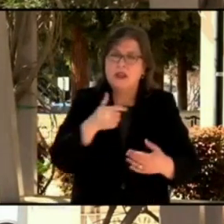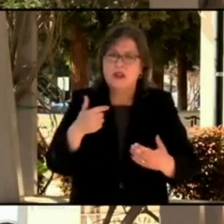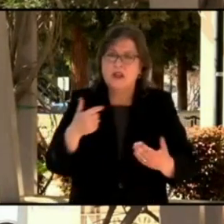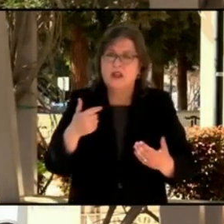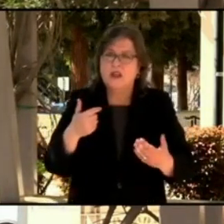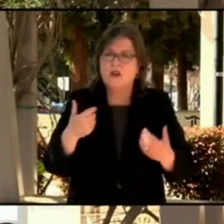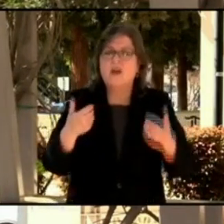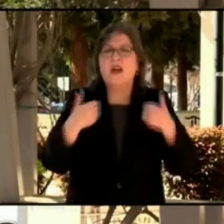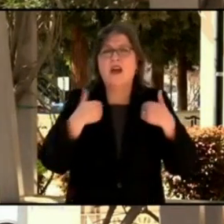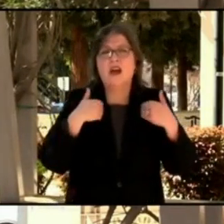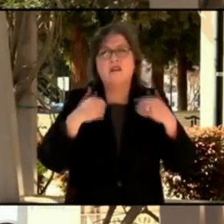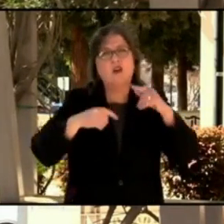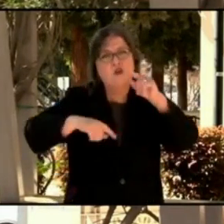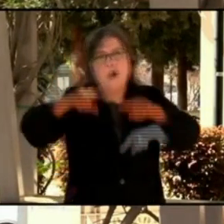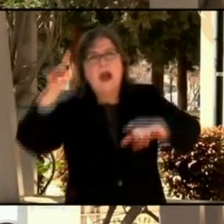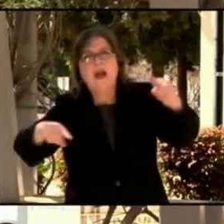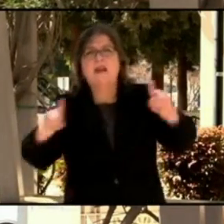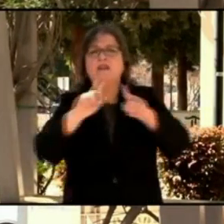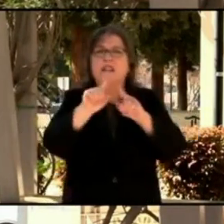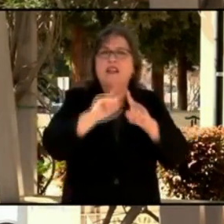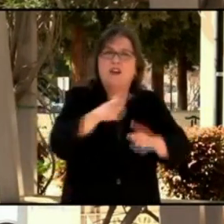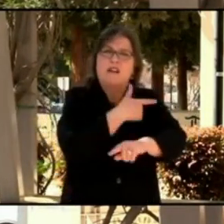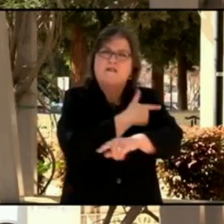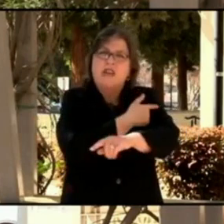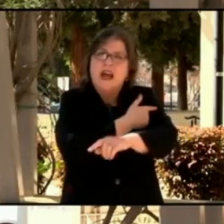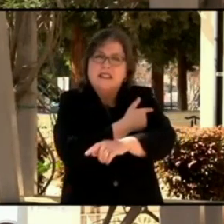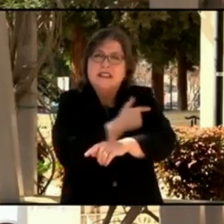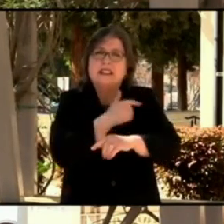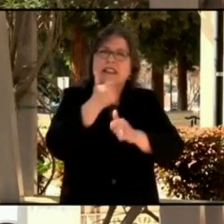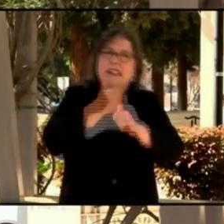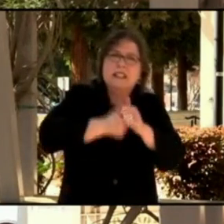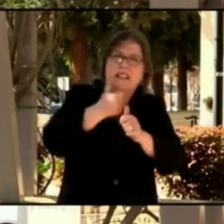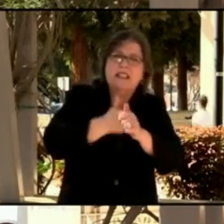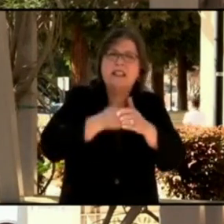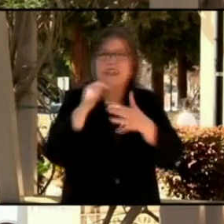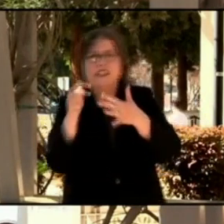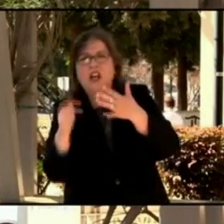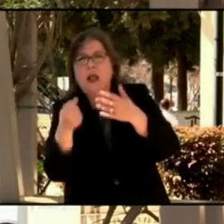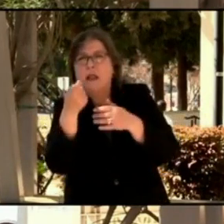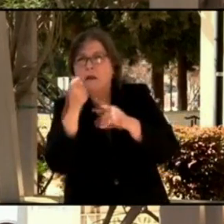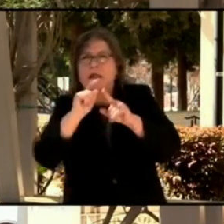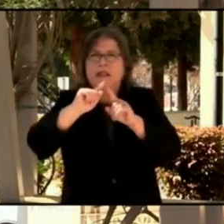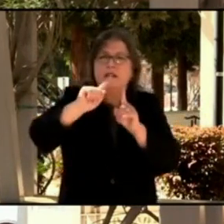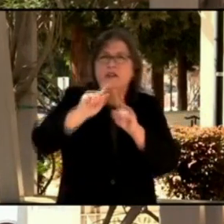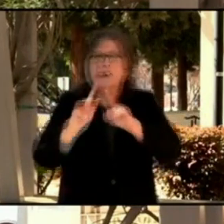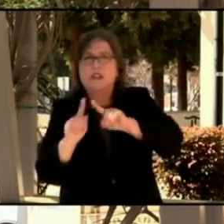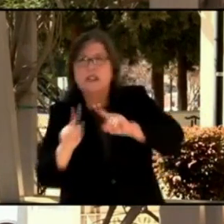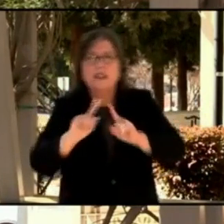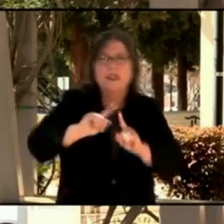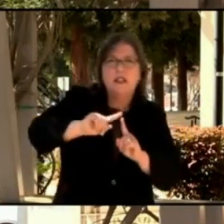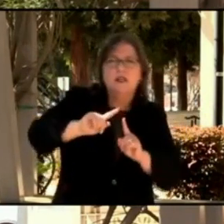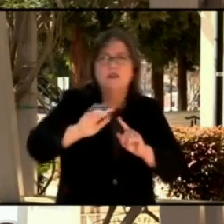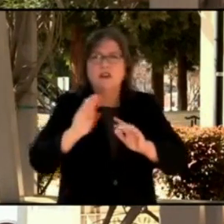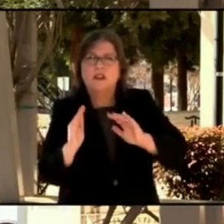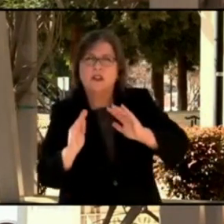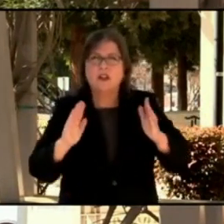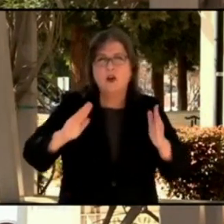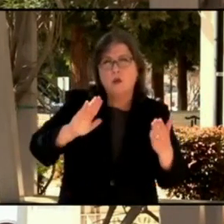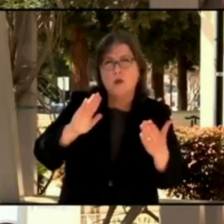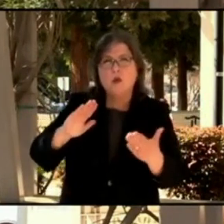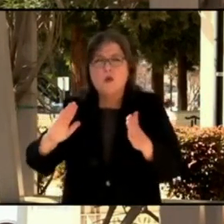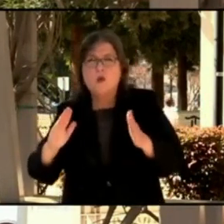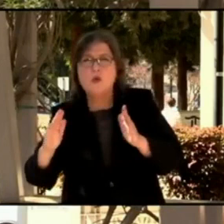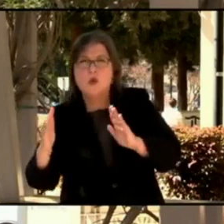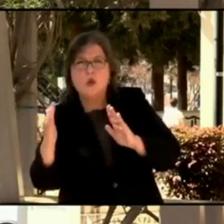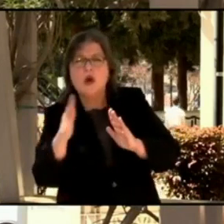vaccines. Each of them work a little bit differently and may provide, you know, too soon to tell,